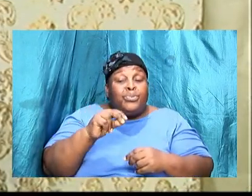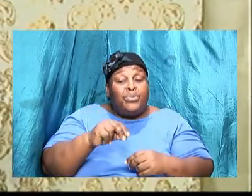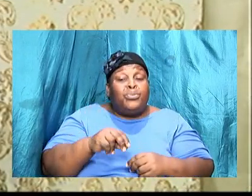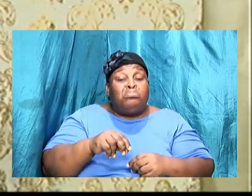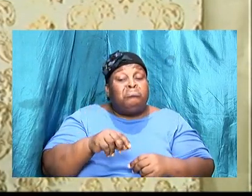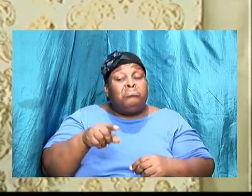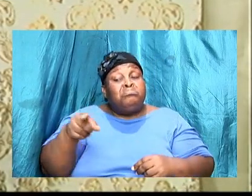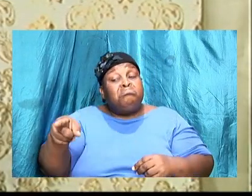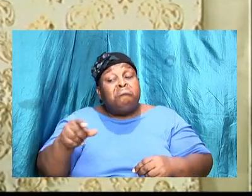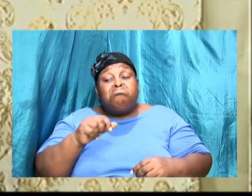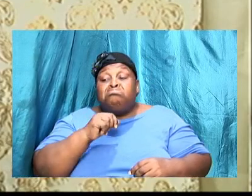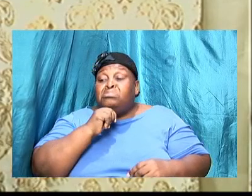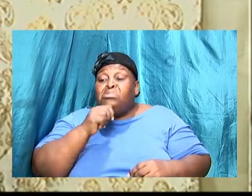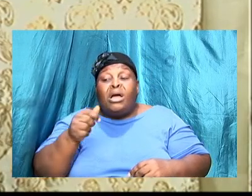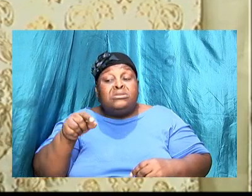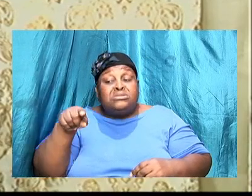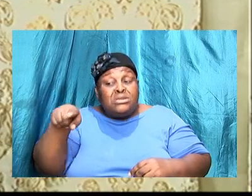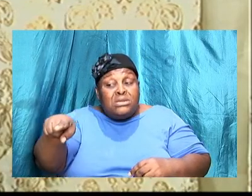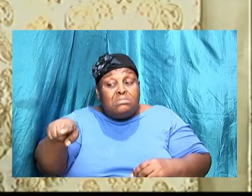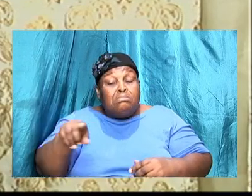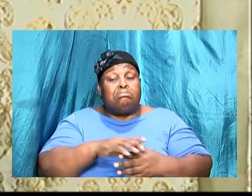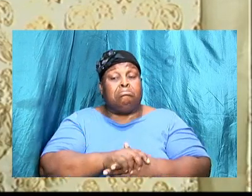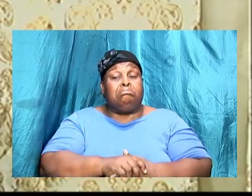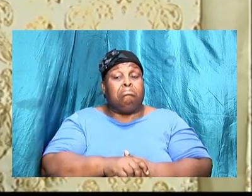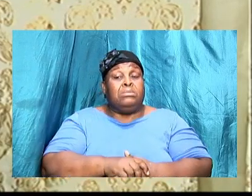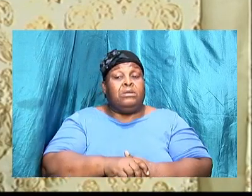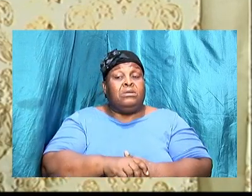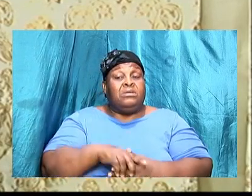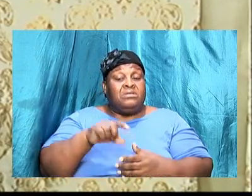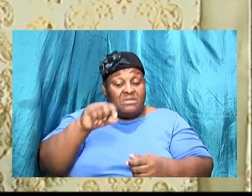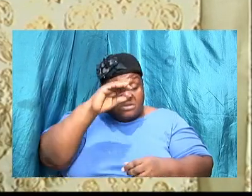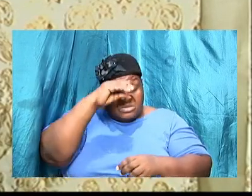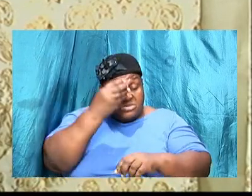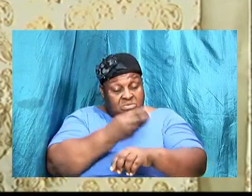with him. Because this child was after the flesh.